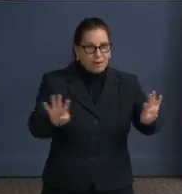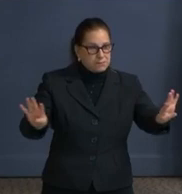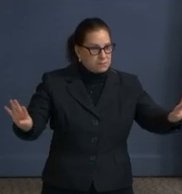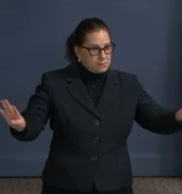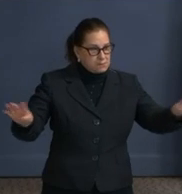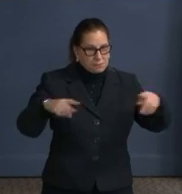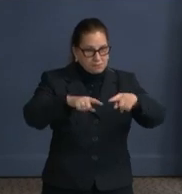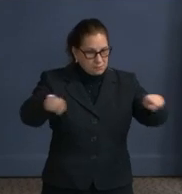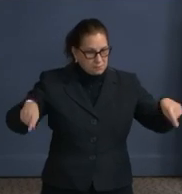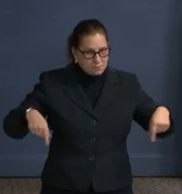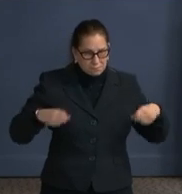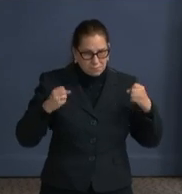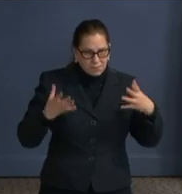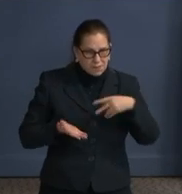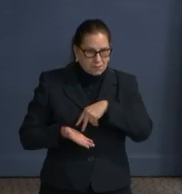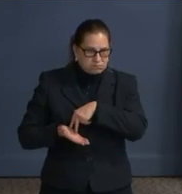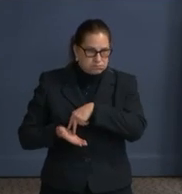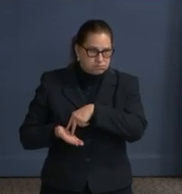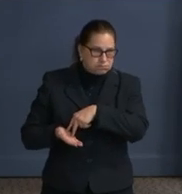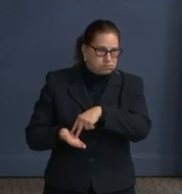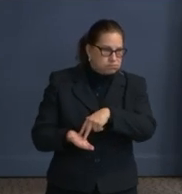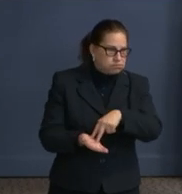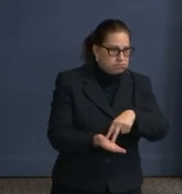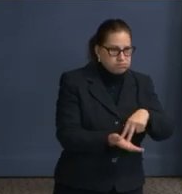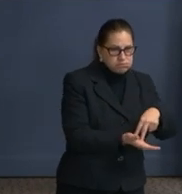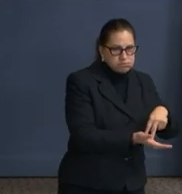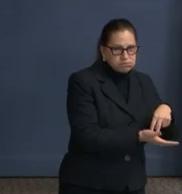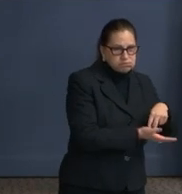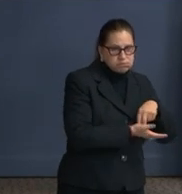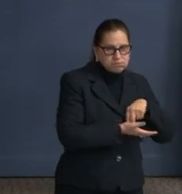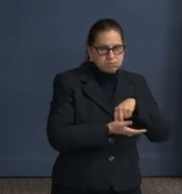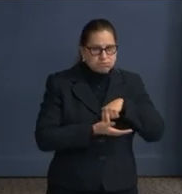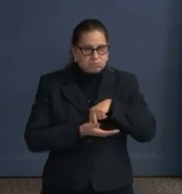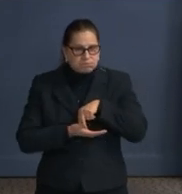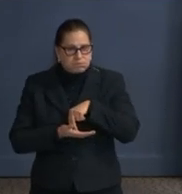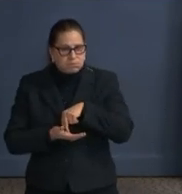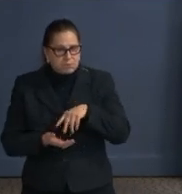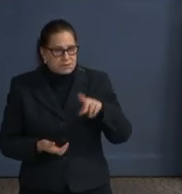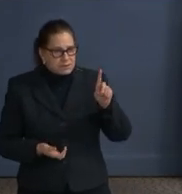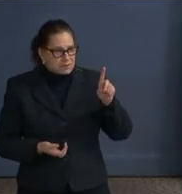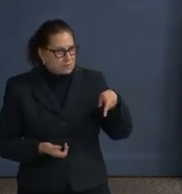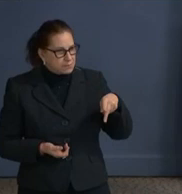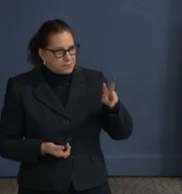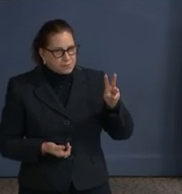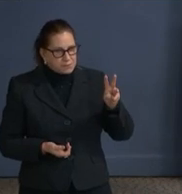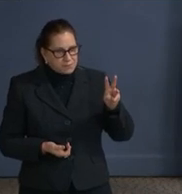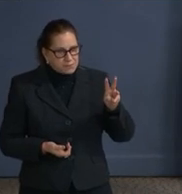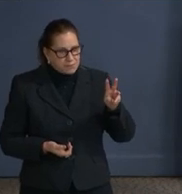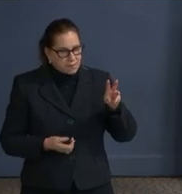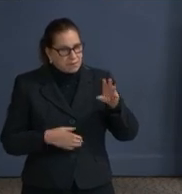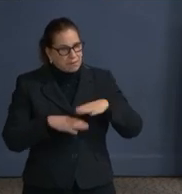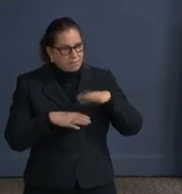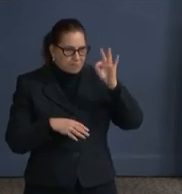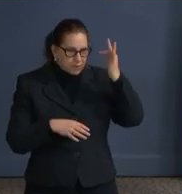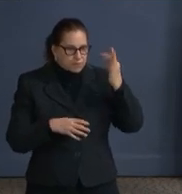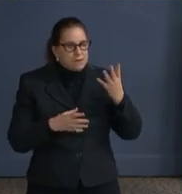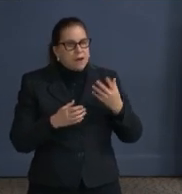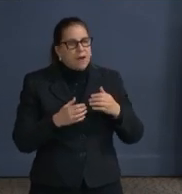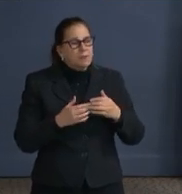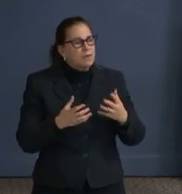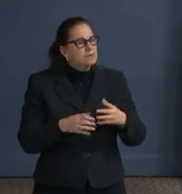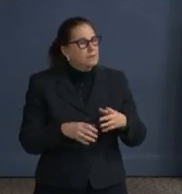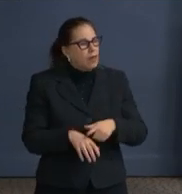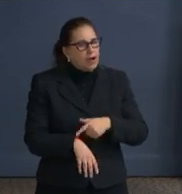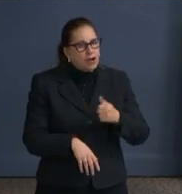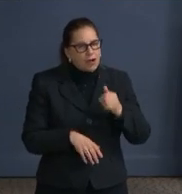what the fencing is? I think you had a role in this as DPW director. Sure. know it's mostly federal, but how much more entrocious will there